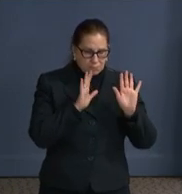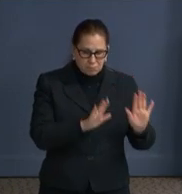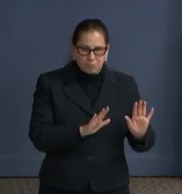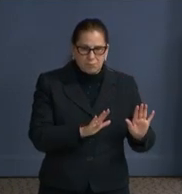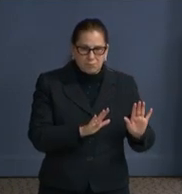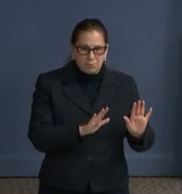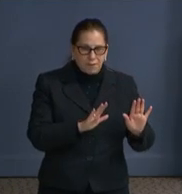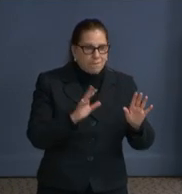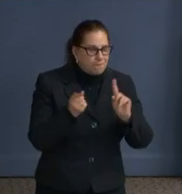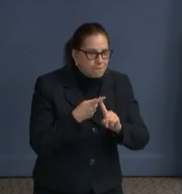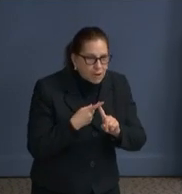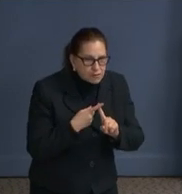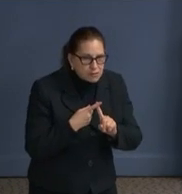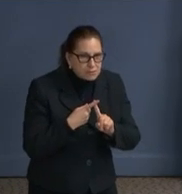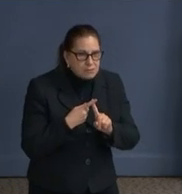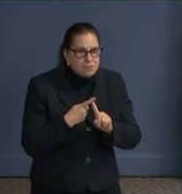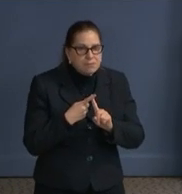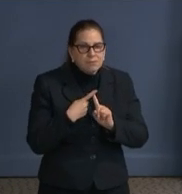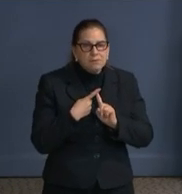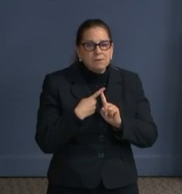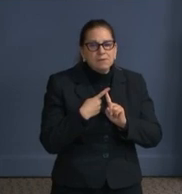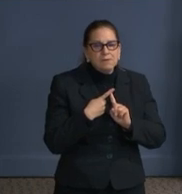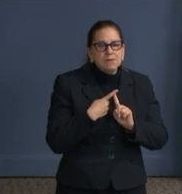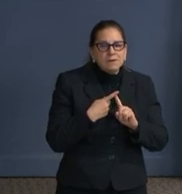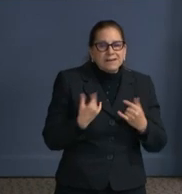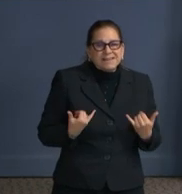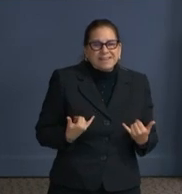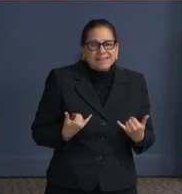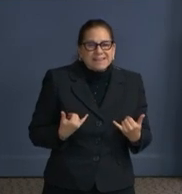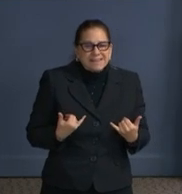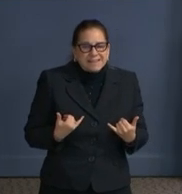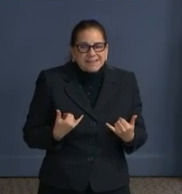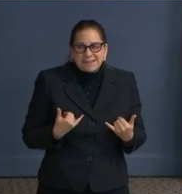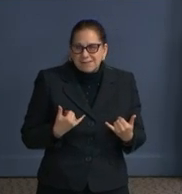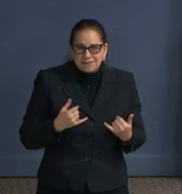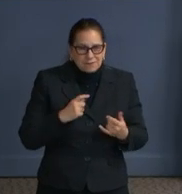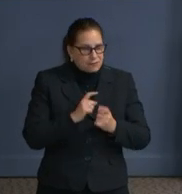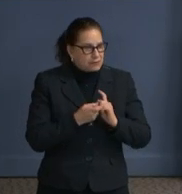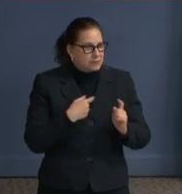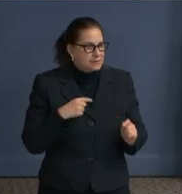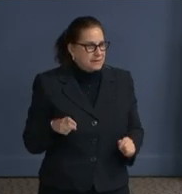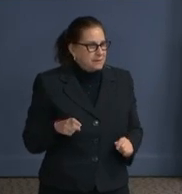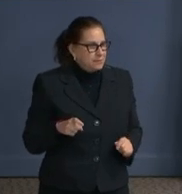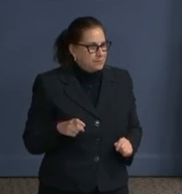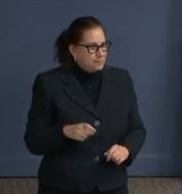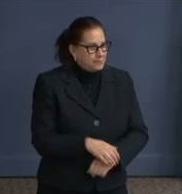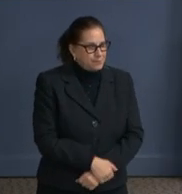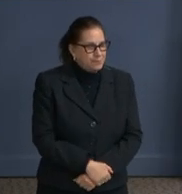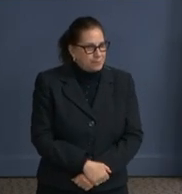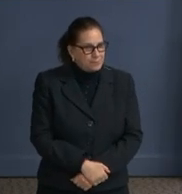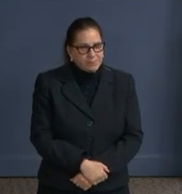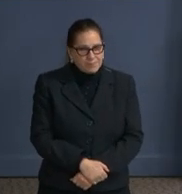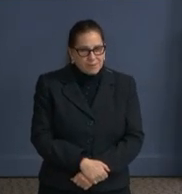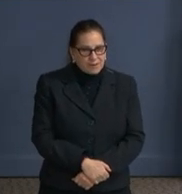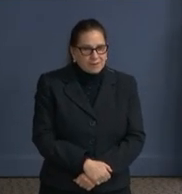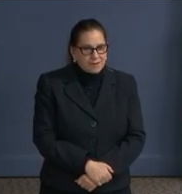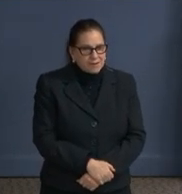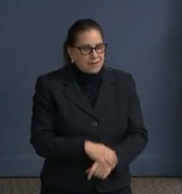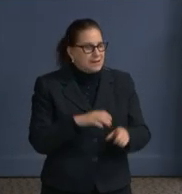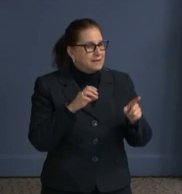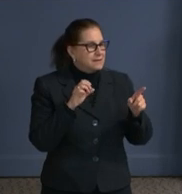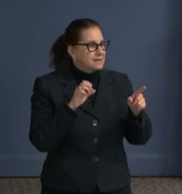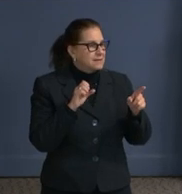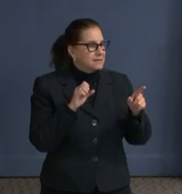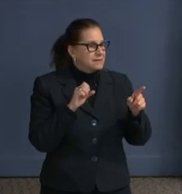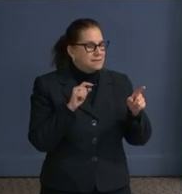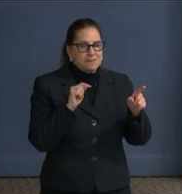and most immediate change that we think is necessary. Yes, Tom. Thank you,